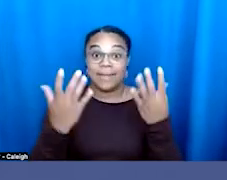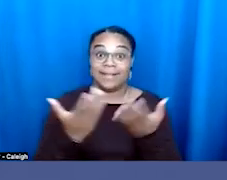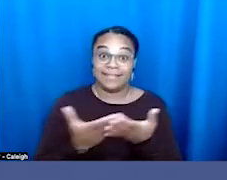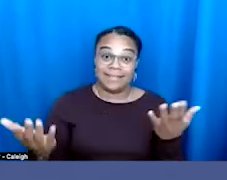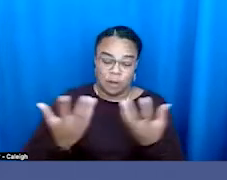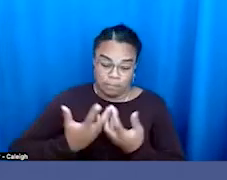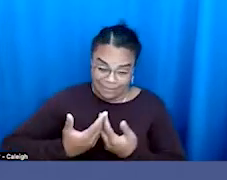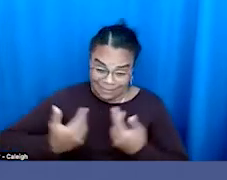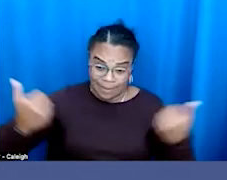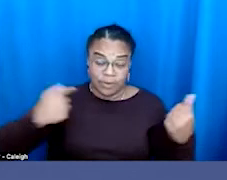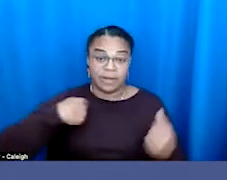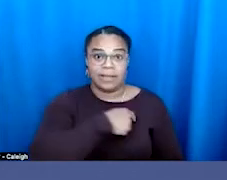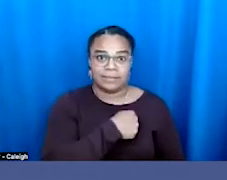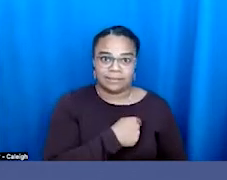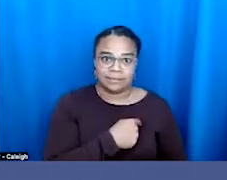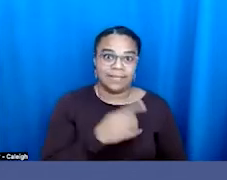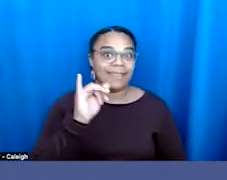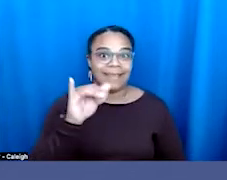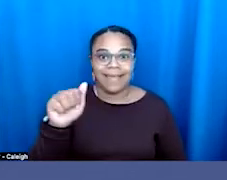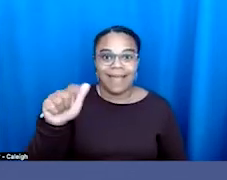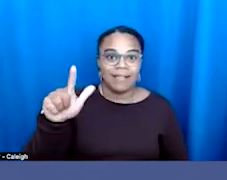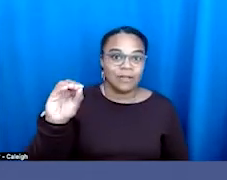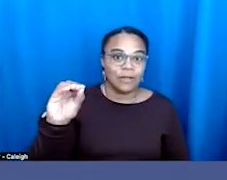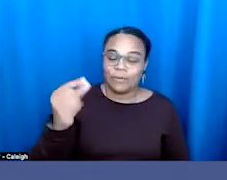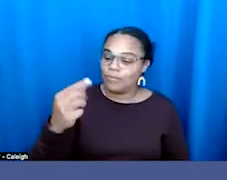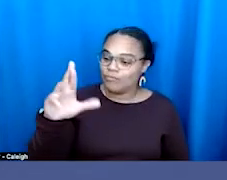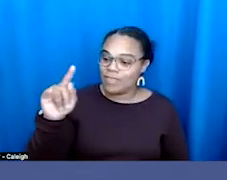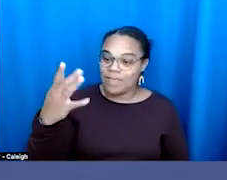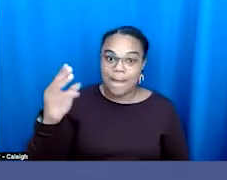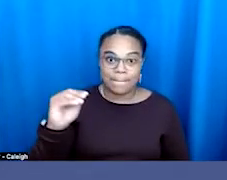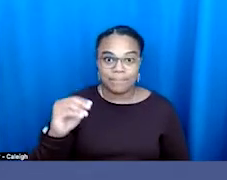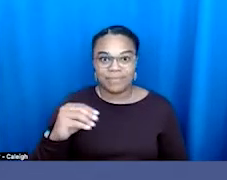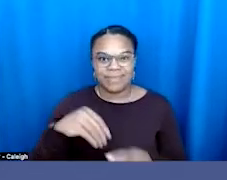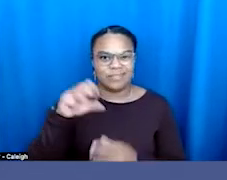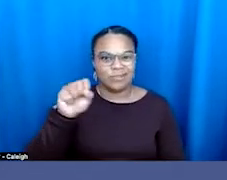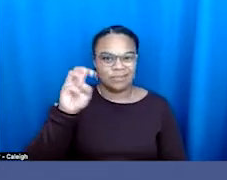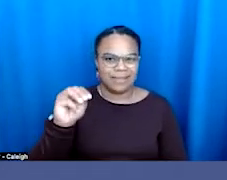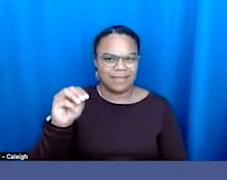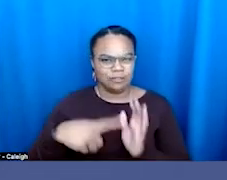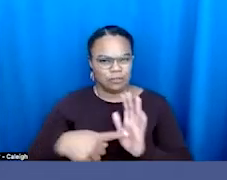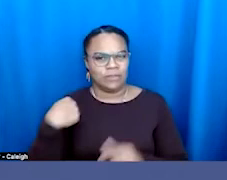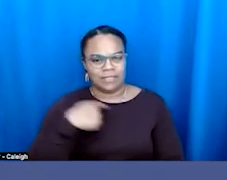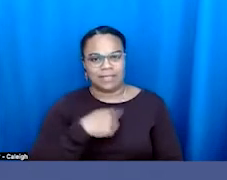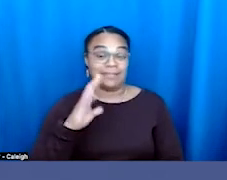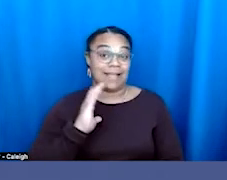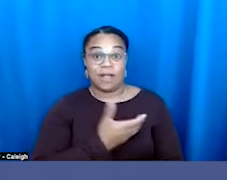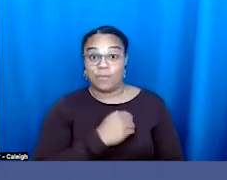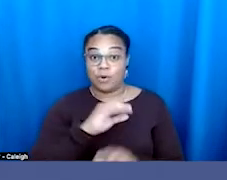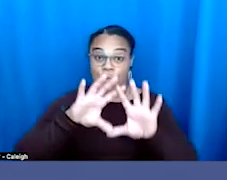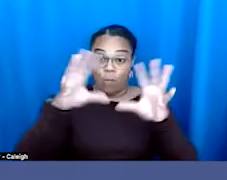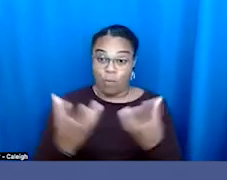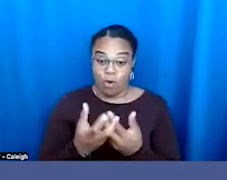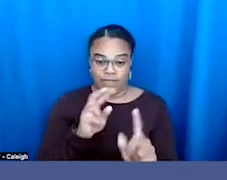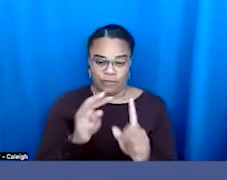media, you know, just tells us that our worldviews are so absolutely not just different, but